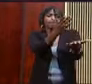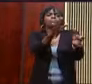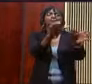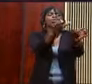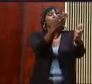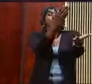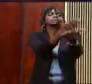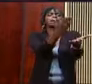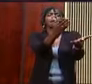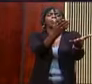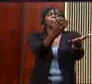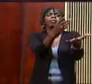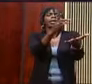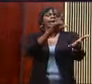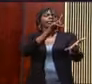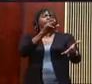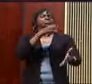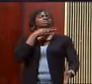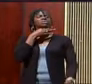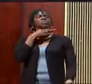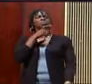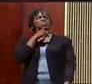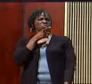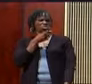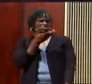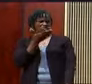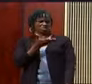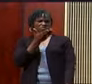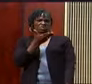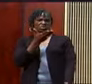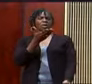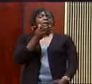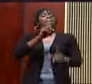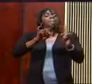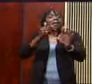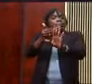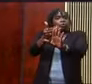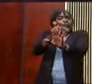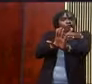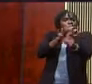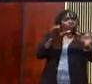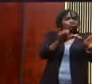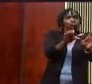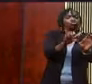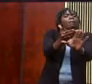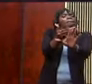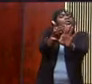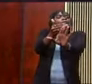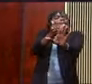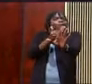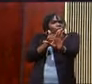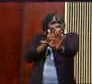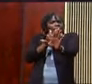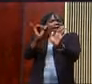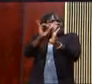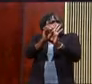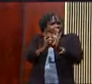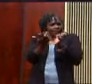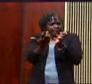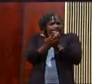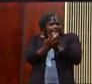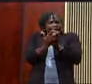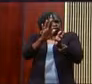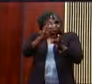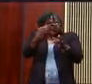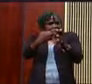But when you know who you are before you do what you do, if you lose what you do, you're still who you are.